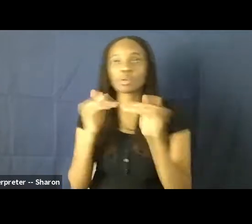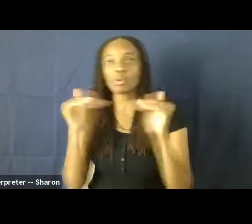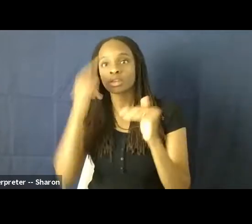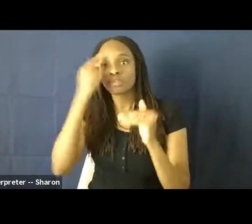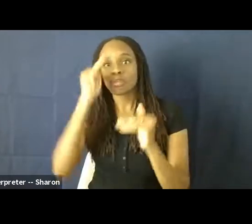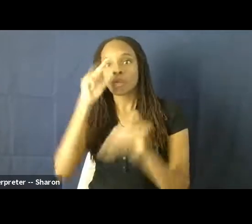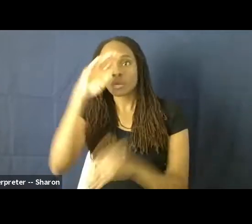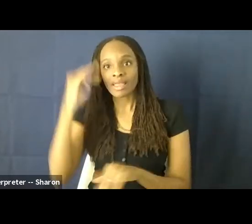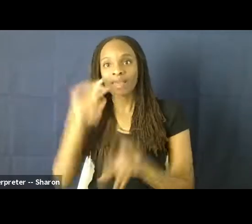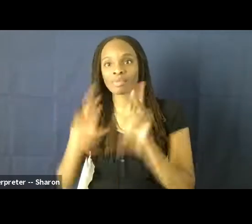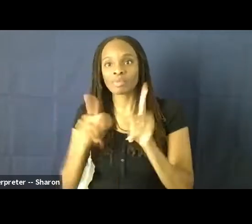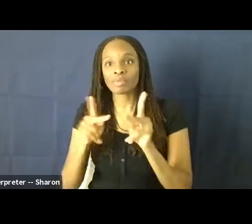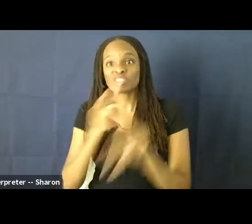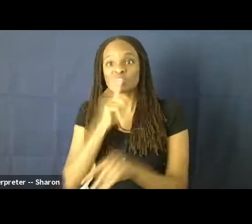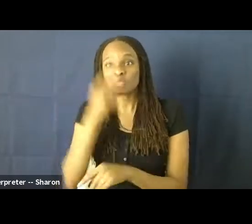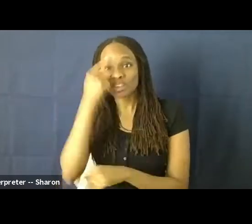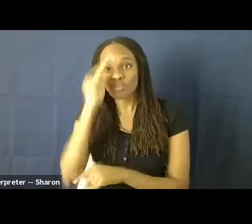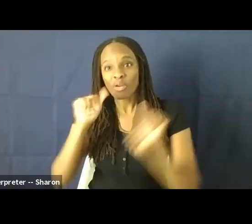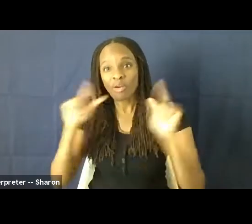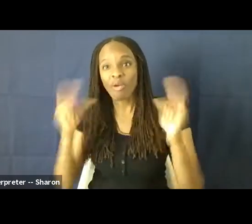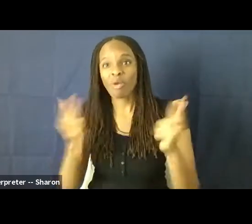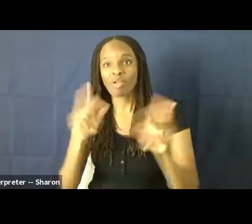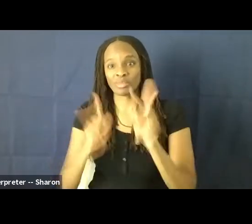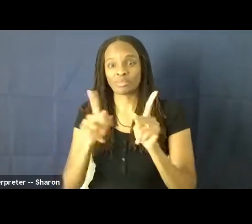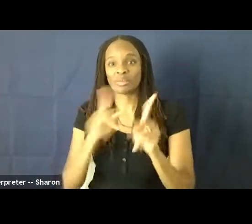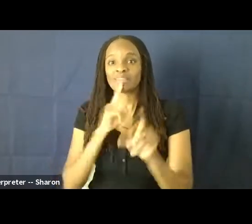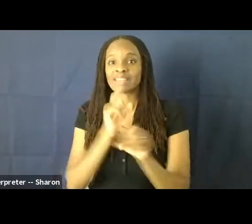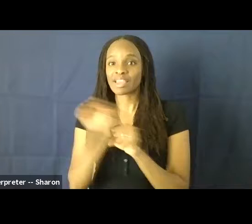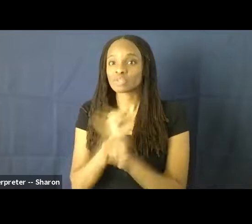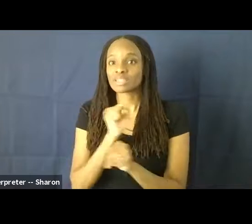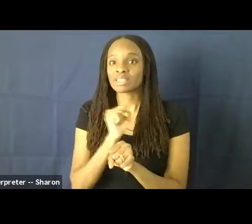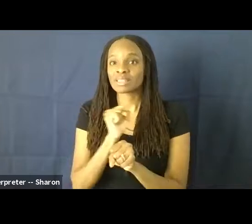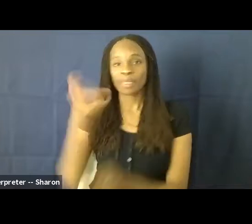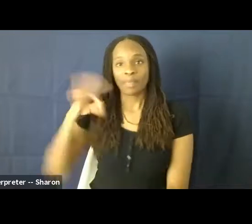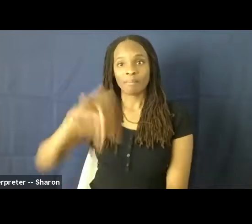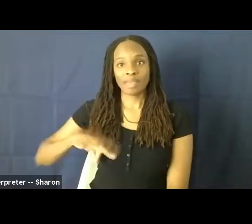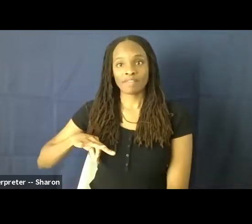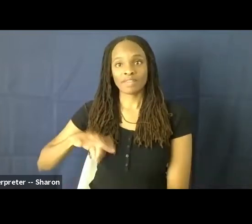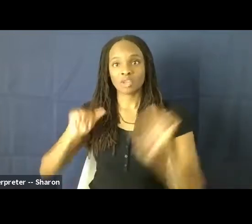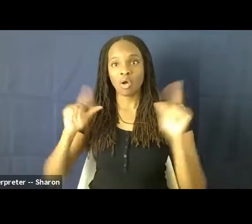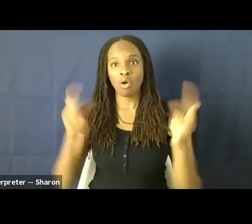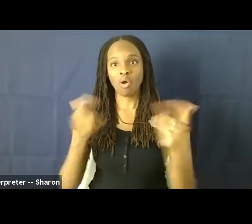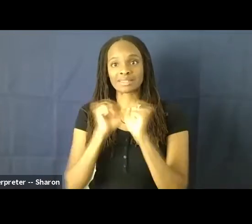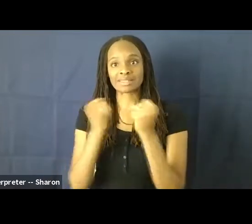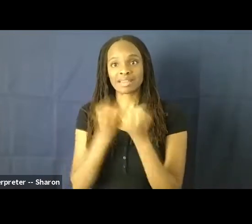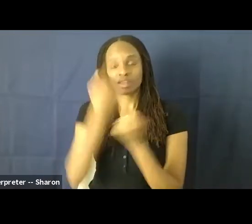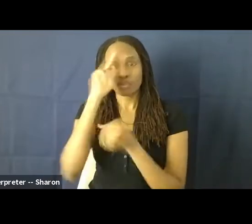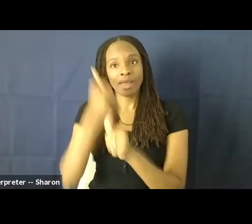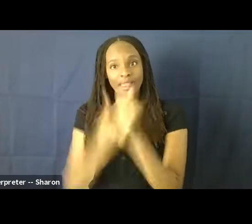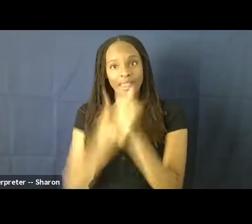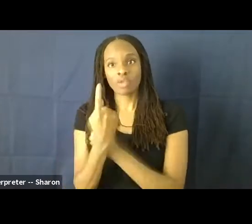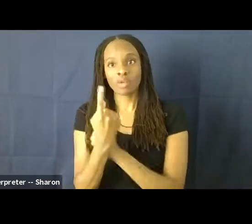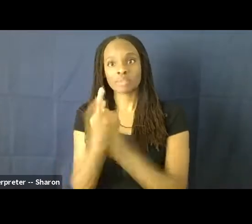extends to all people and it actually benefits all of society for everyone to be equal.